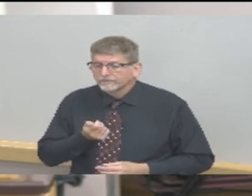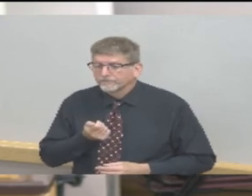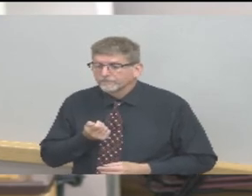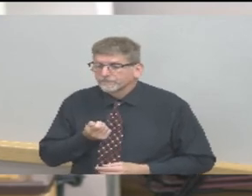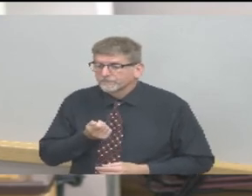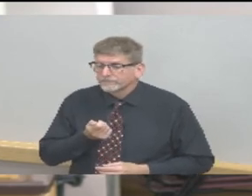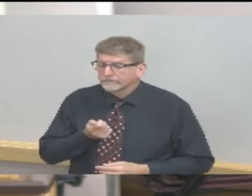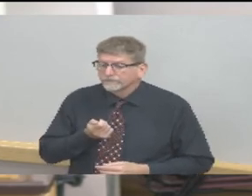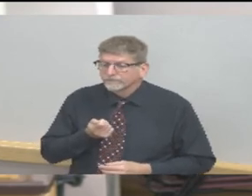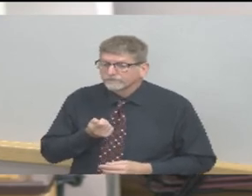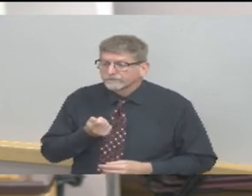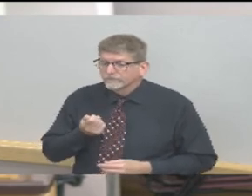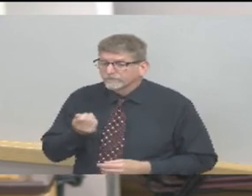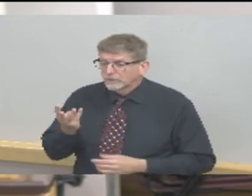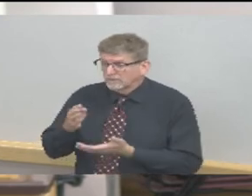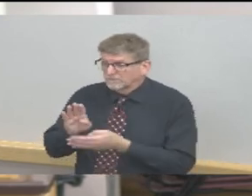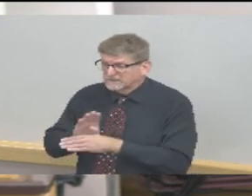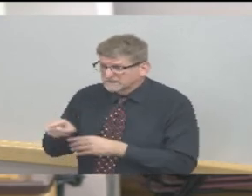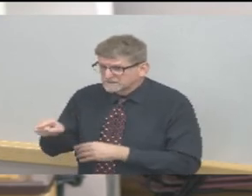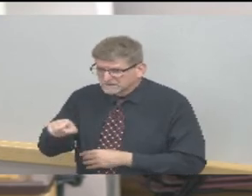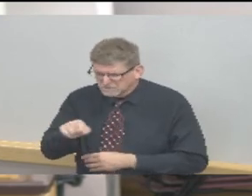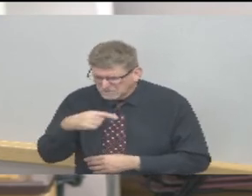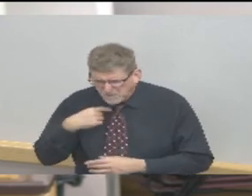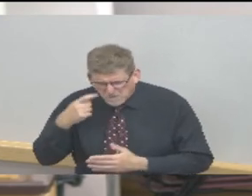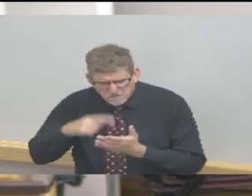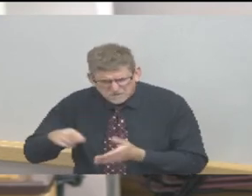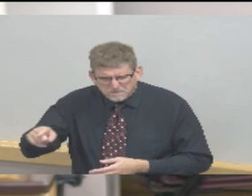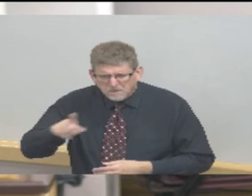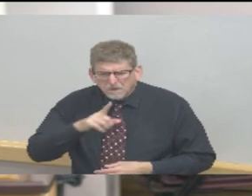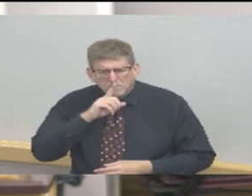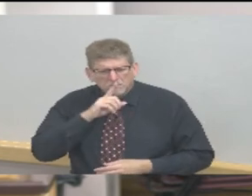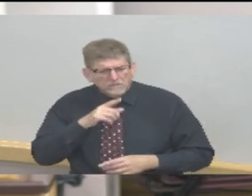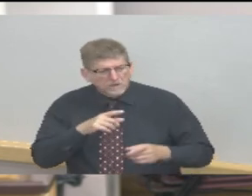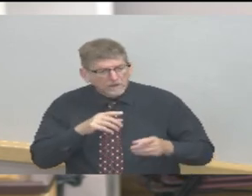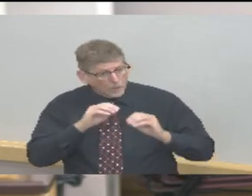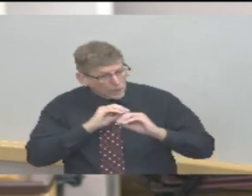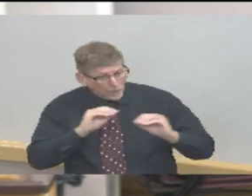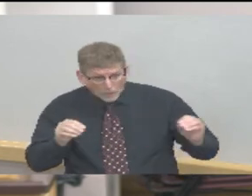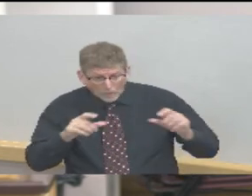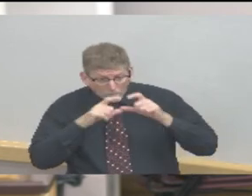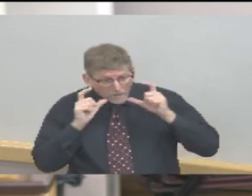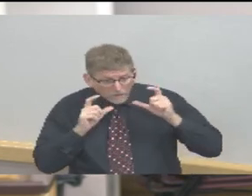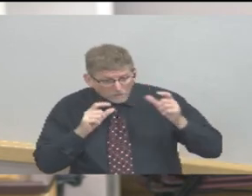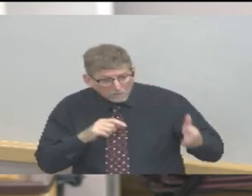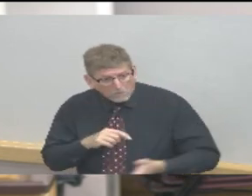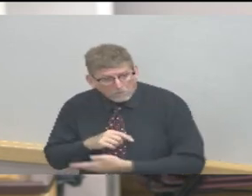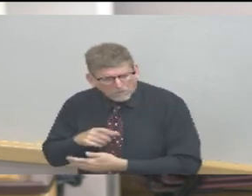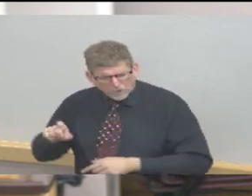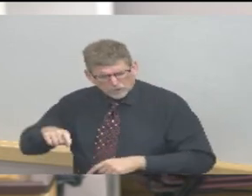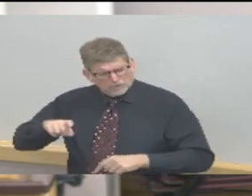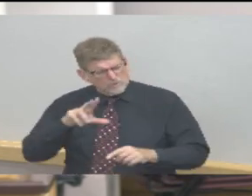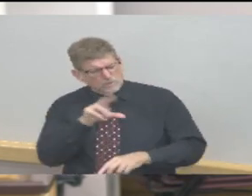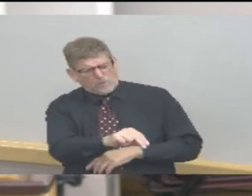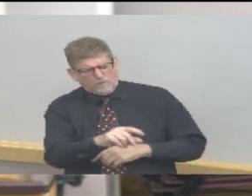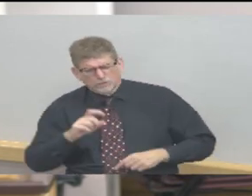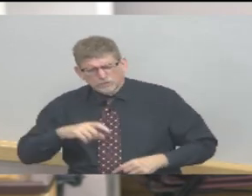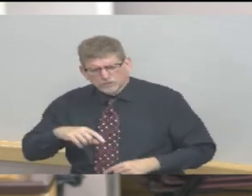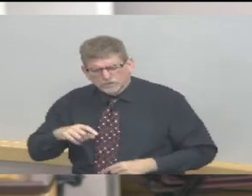are kind of just counting on people to wear them, but they seem to have to let all in. Should businesses